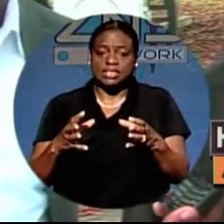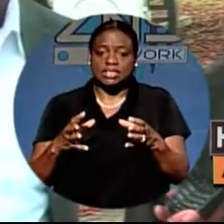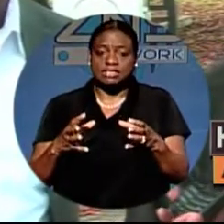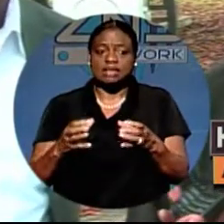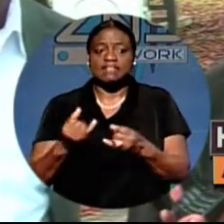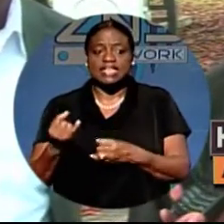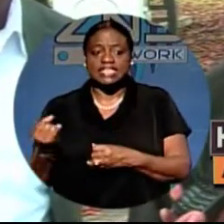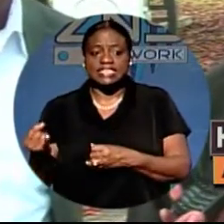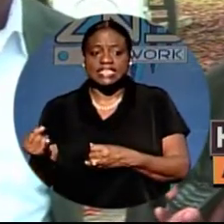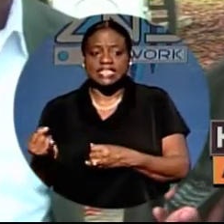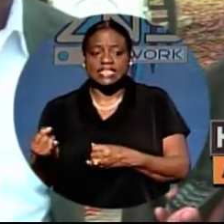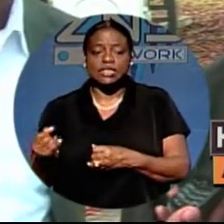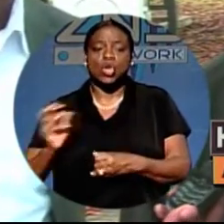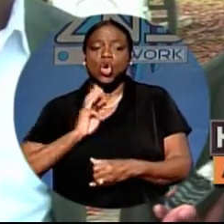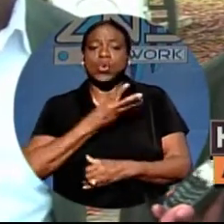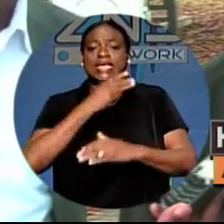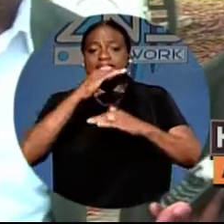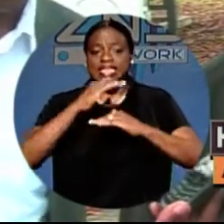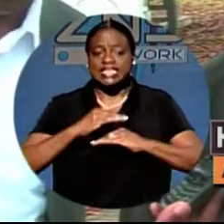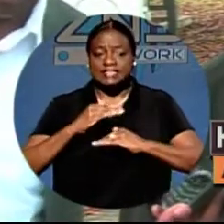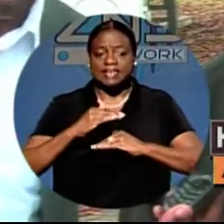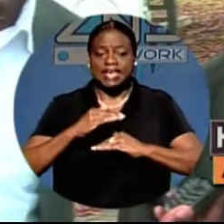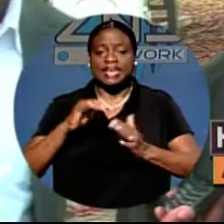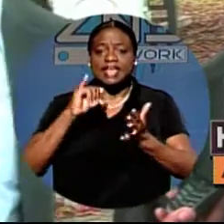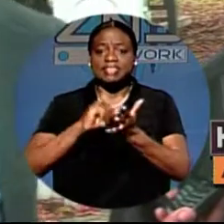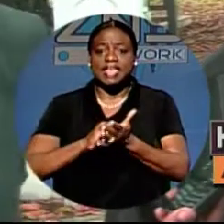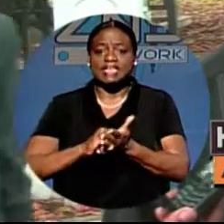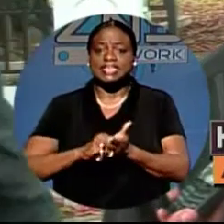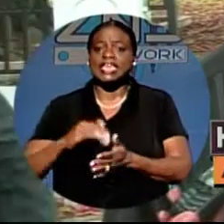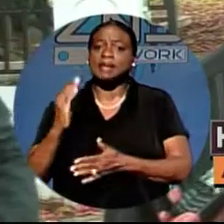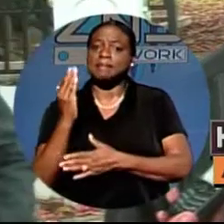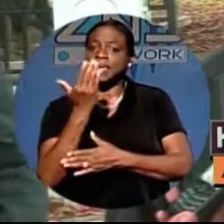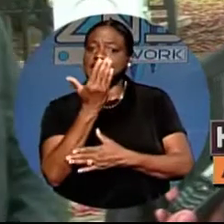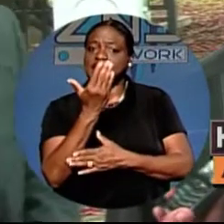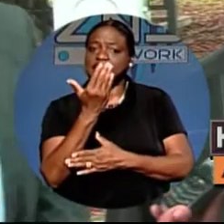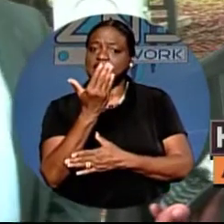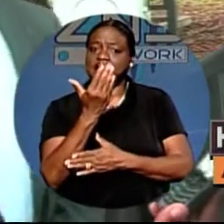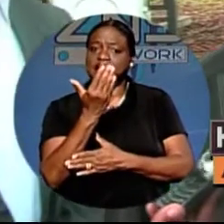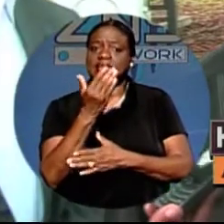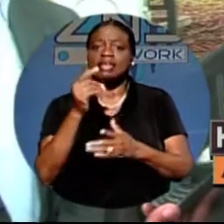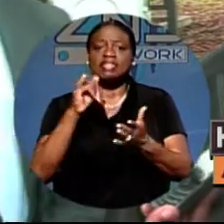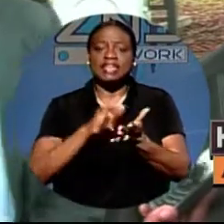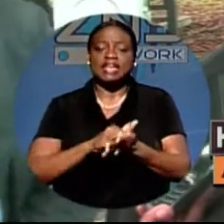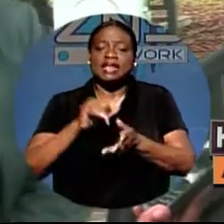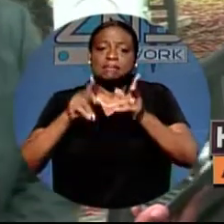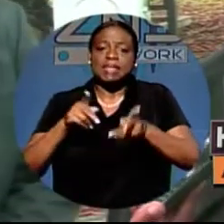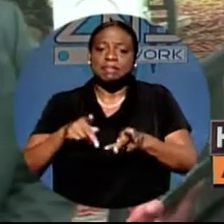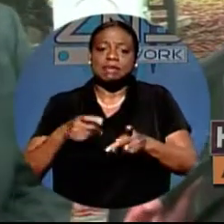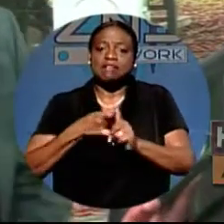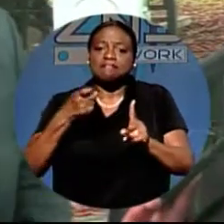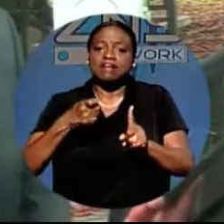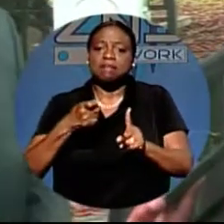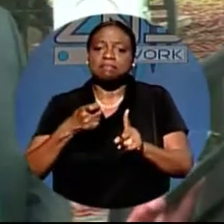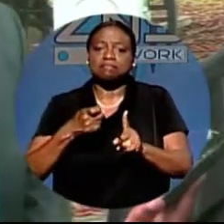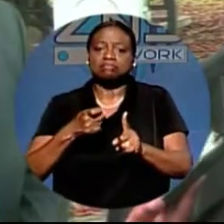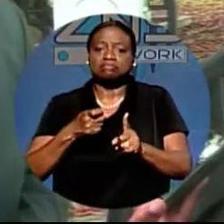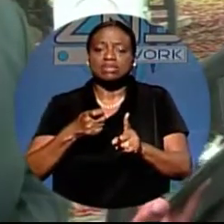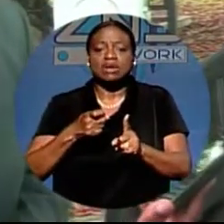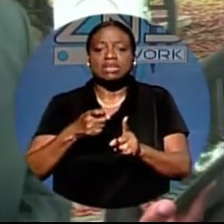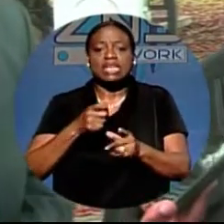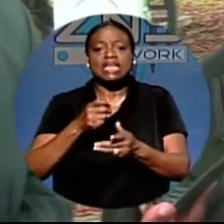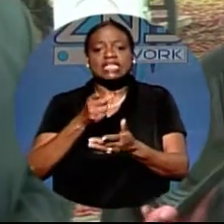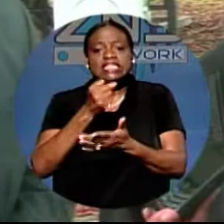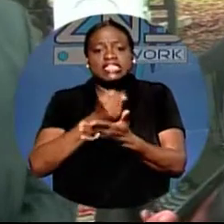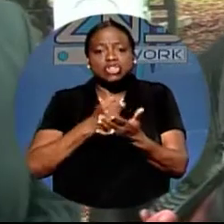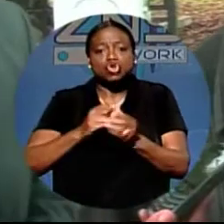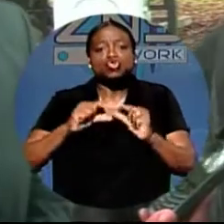of instances, we're satisfied that it appeared to be people from certain categories. Now, a life is a life. A murder is a